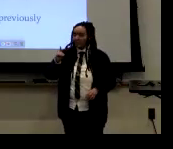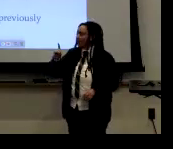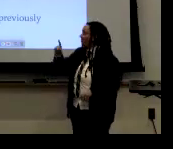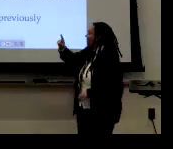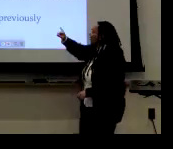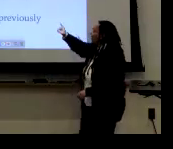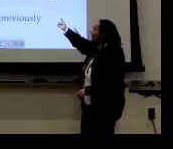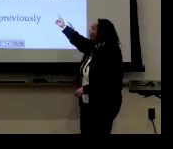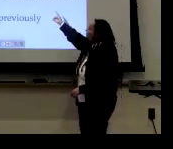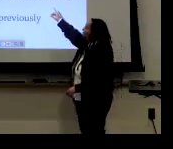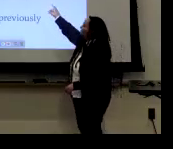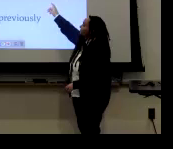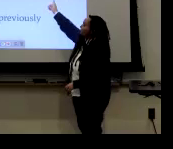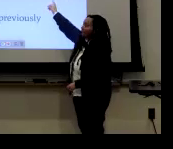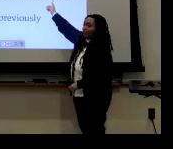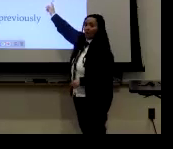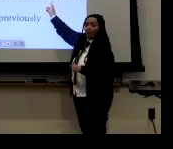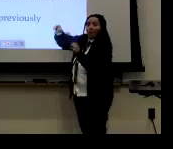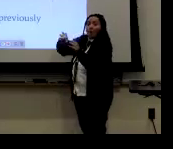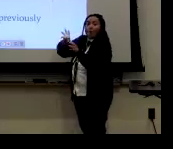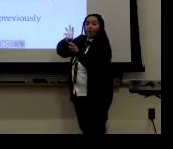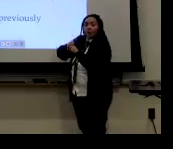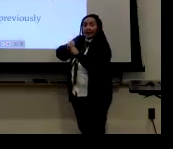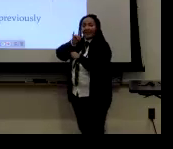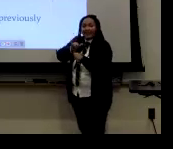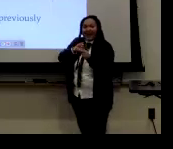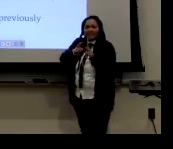So they were already self-identified as a stud.